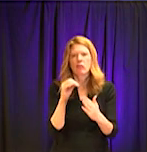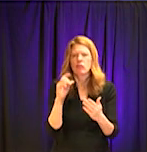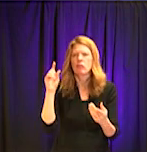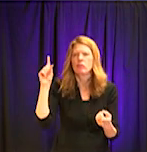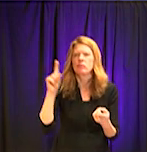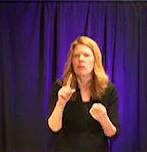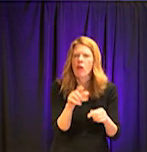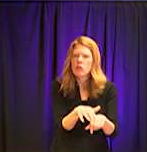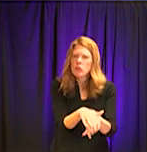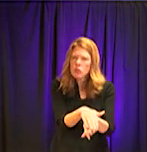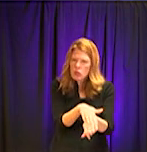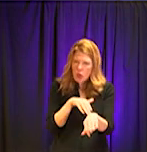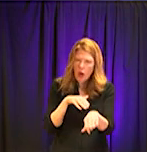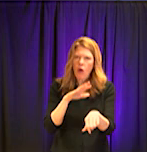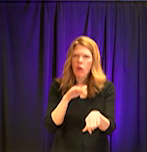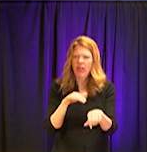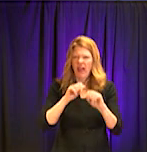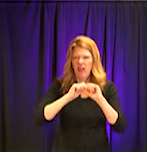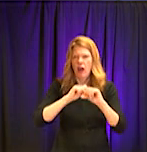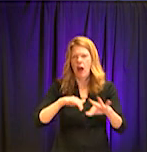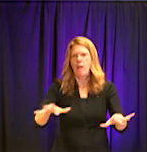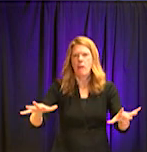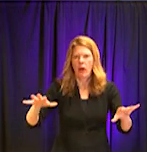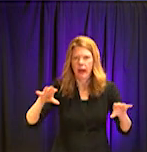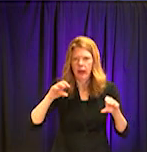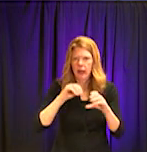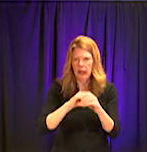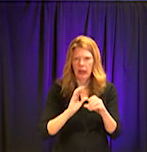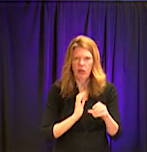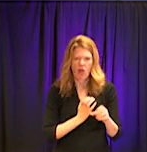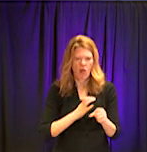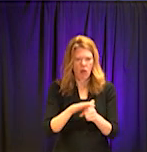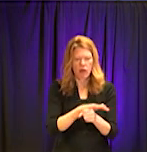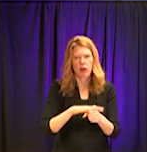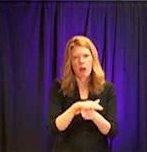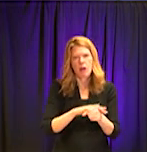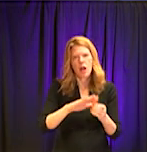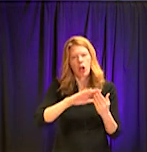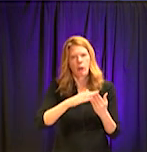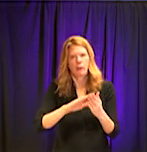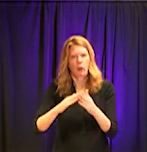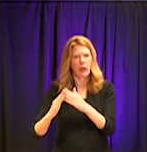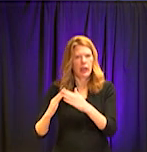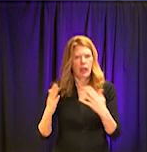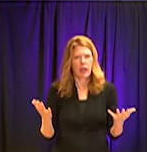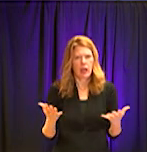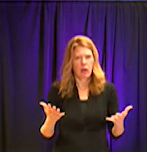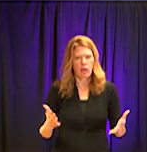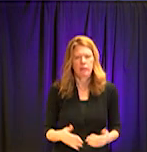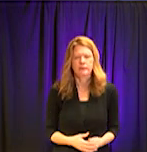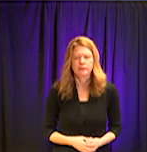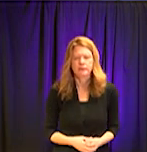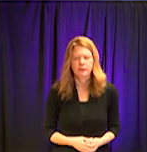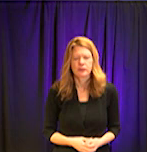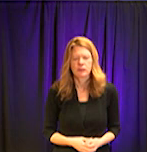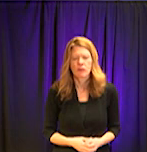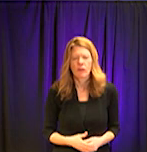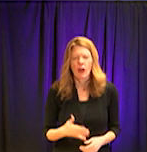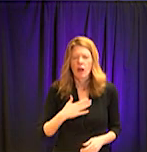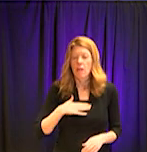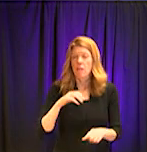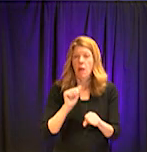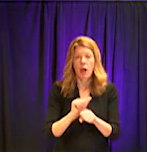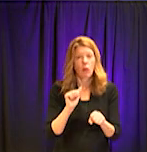outbreak in our community. Specifically, in my profession in healthcare,